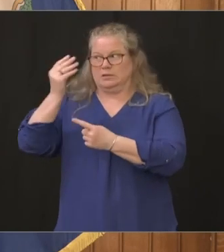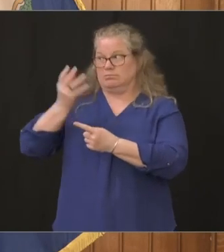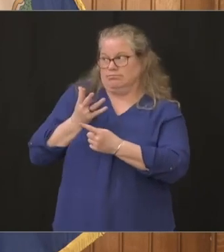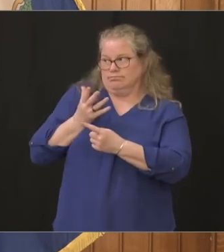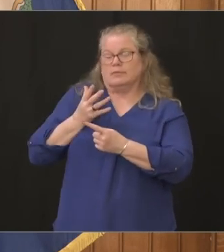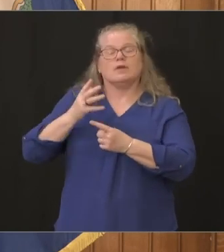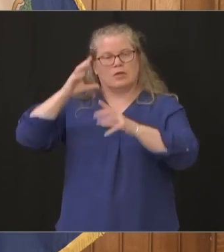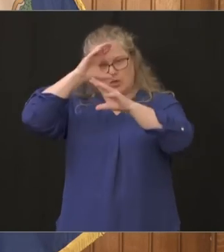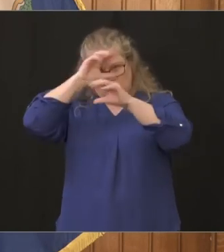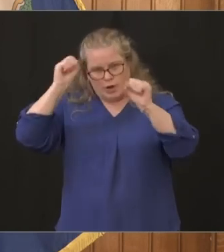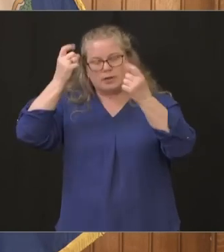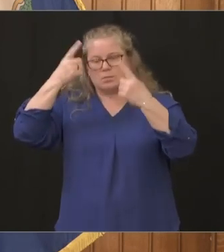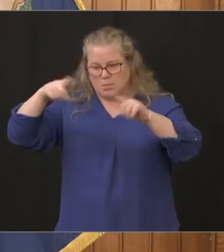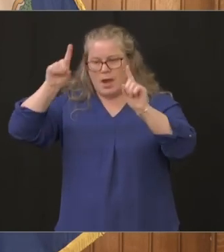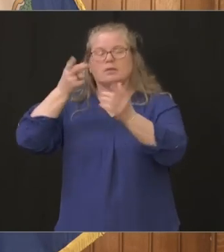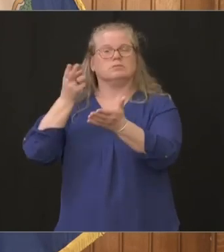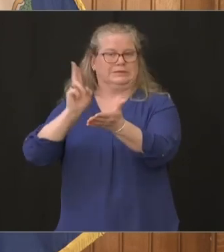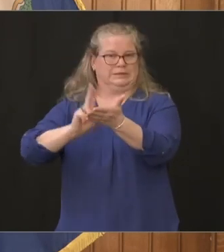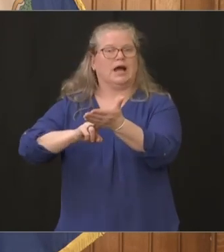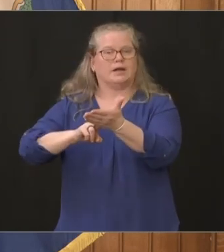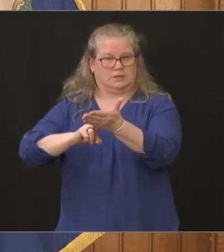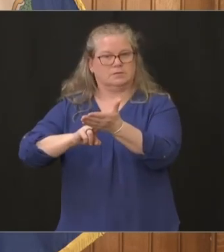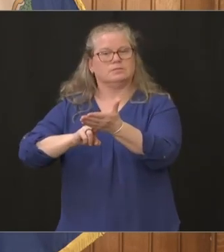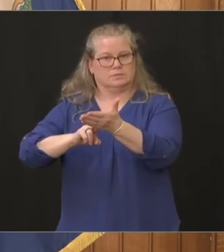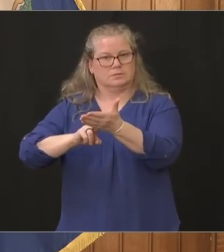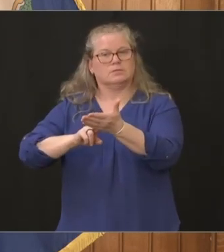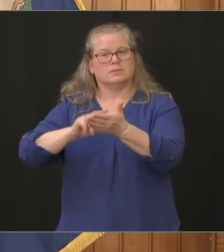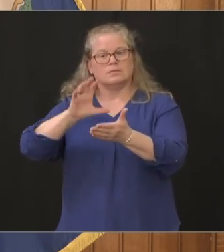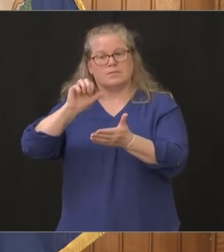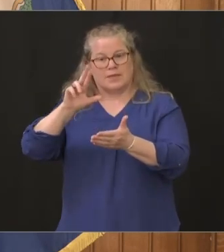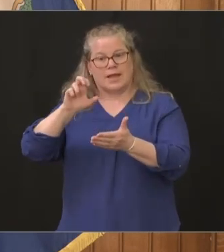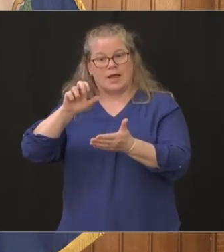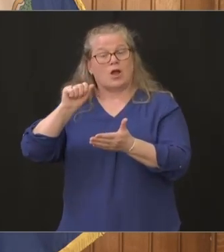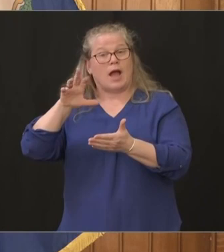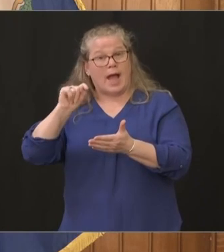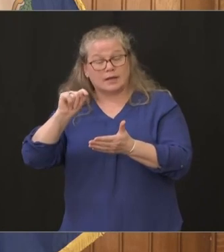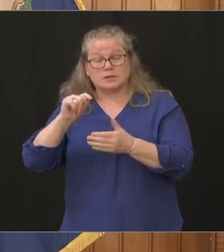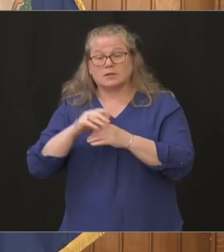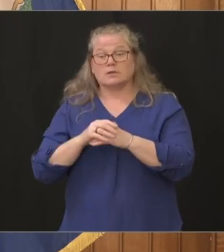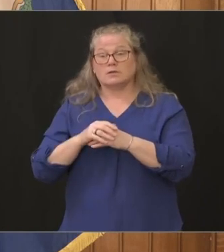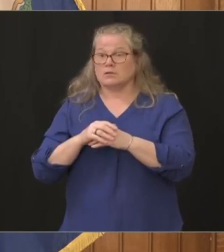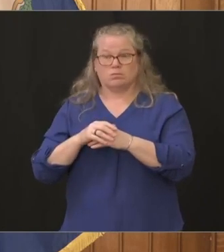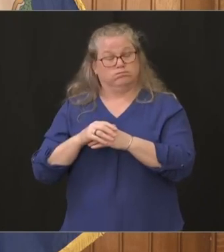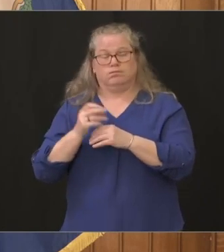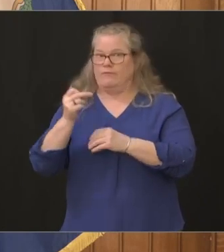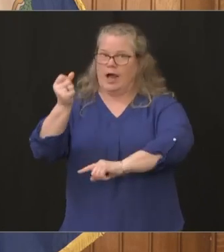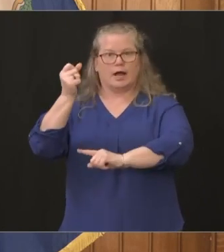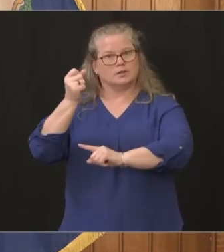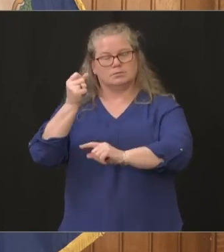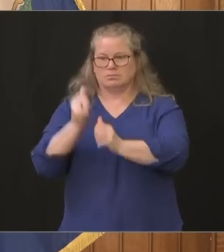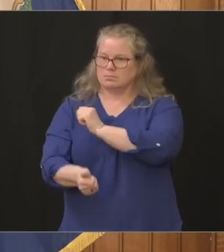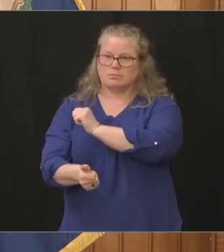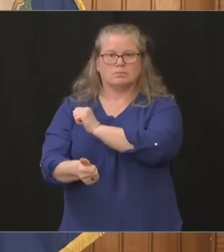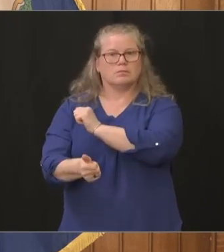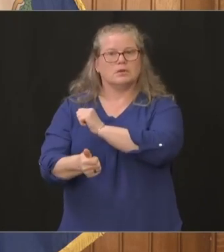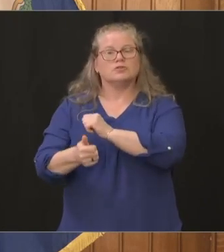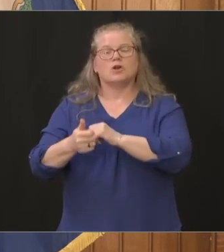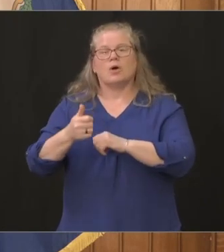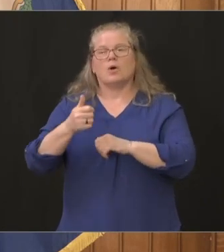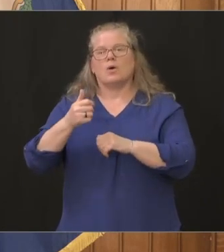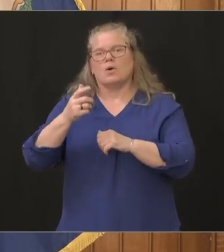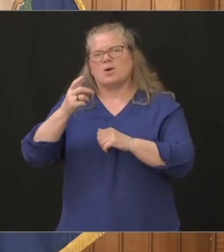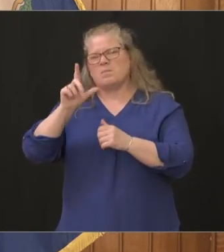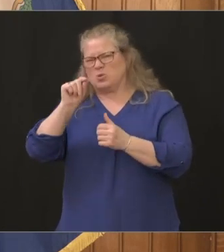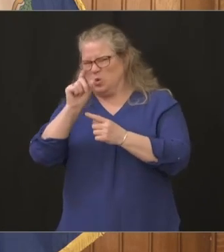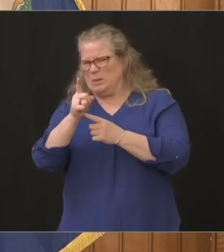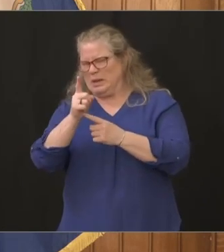that has gone through in um lightning time given the political process and i'll be talking to joe courtney in about 20 minutes to